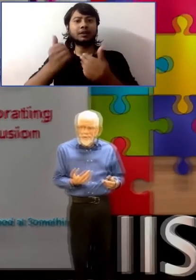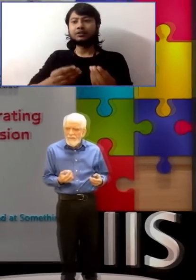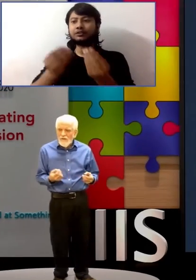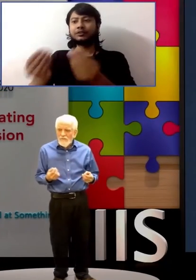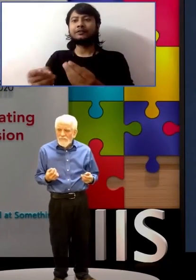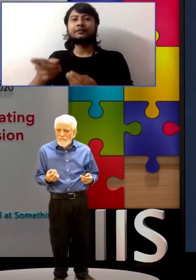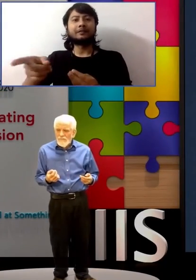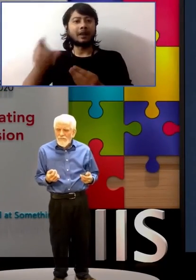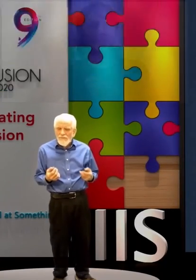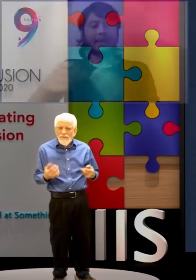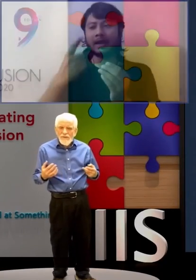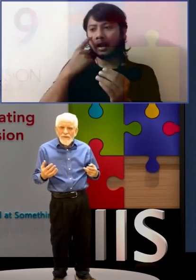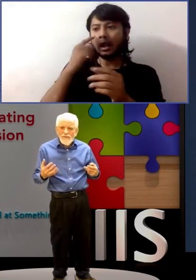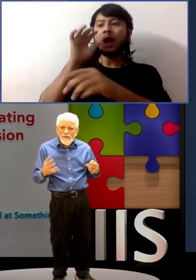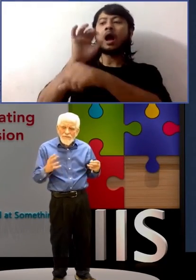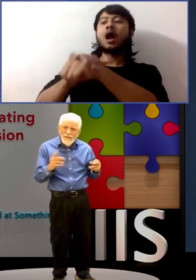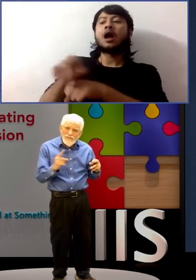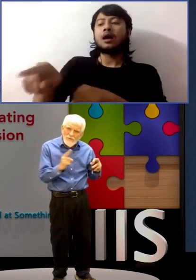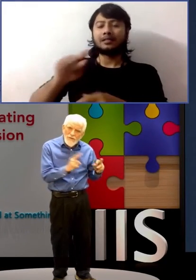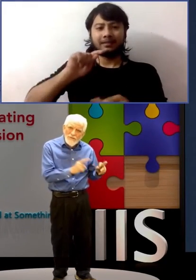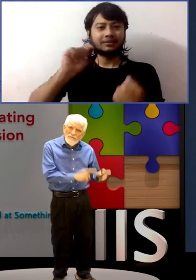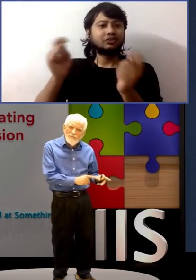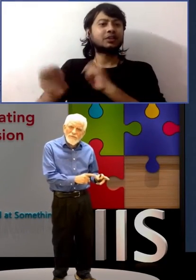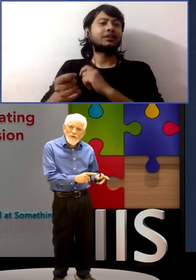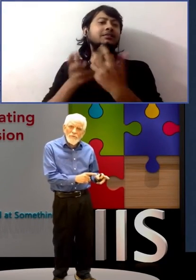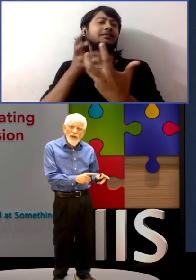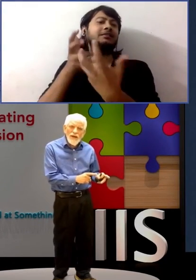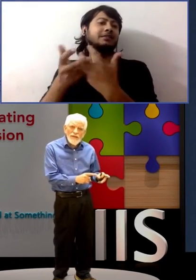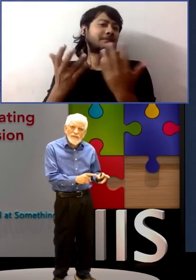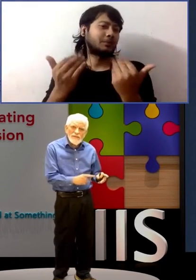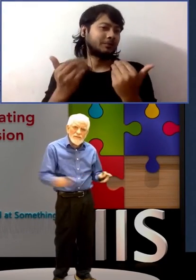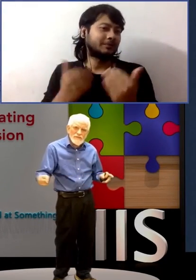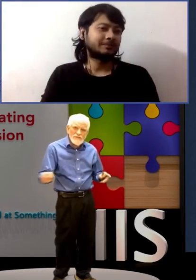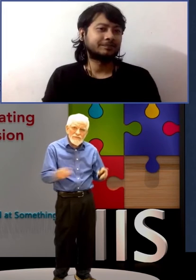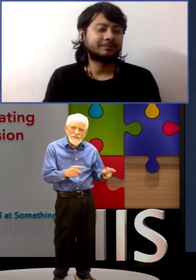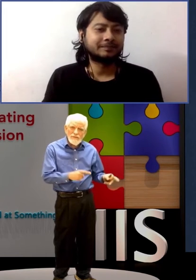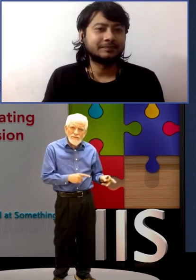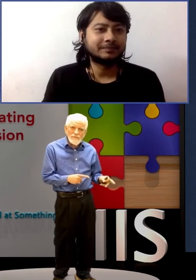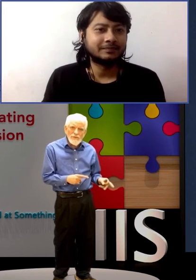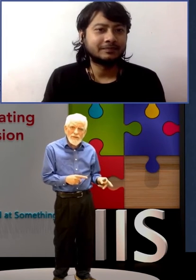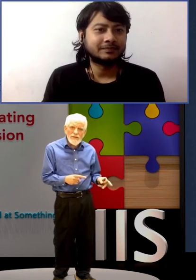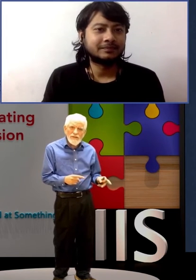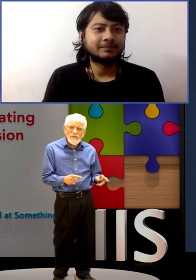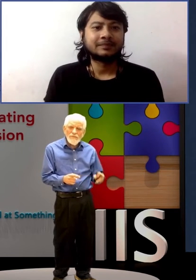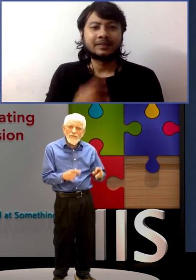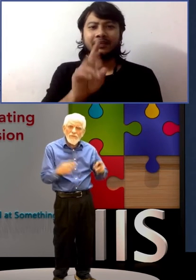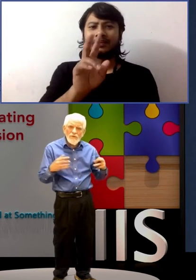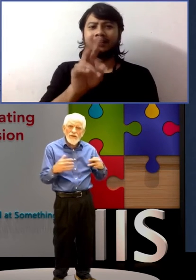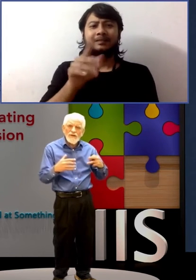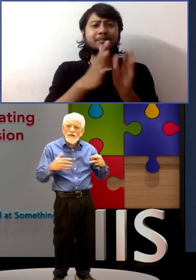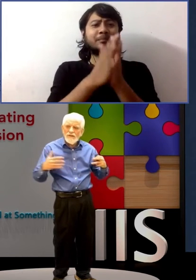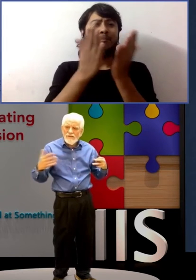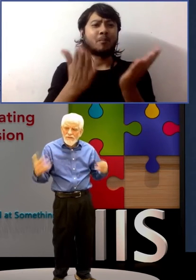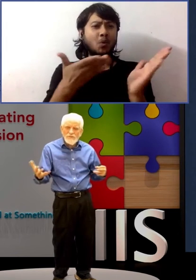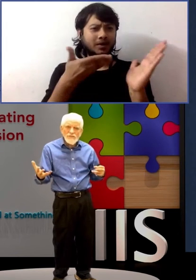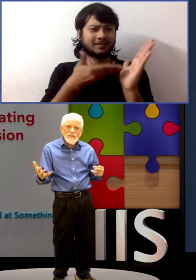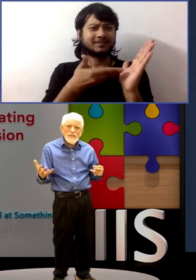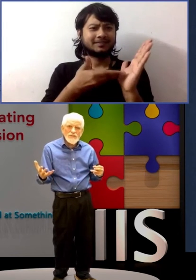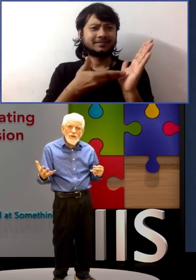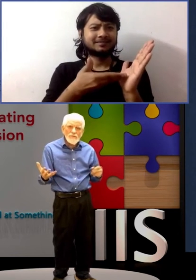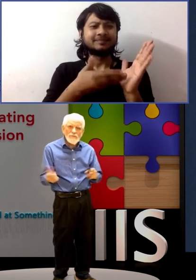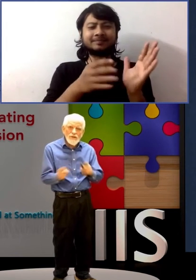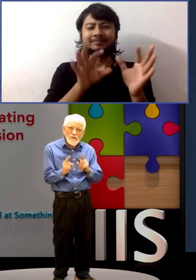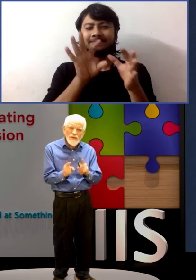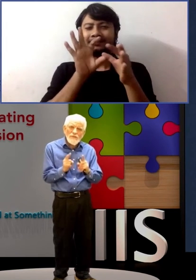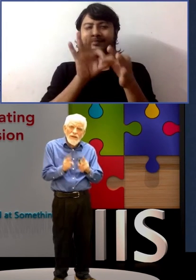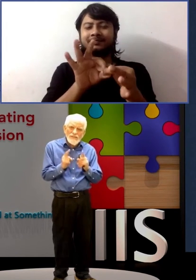So, I just want to go back to the book where, called Uniquely